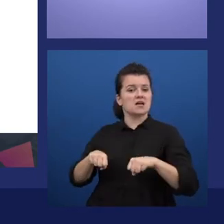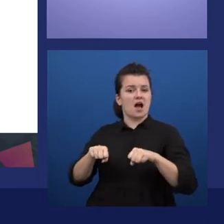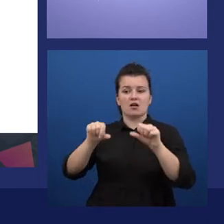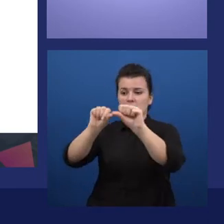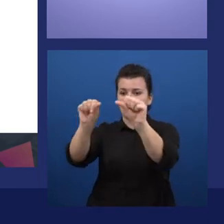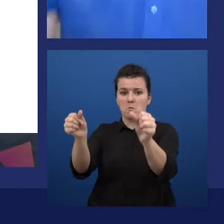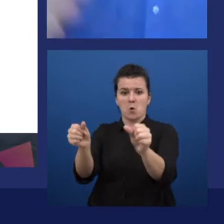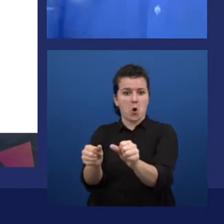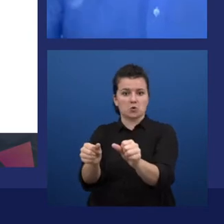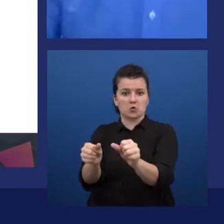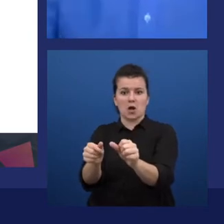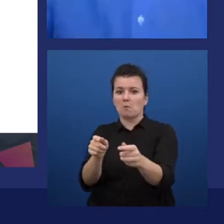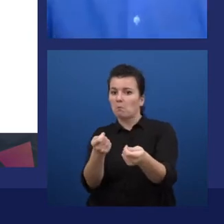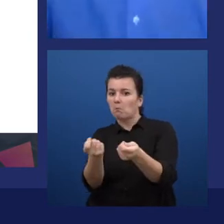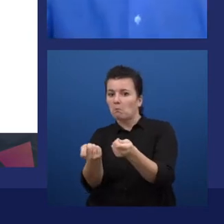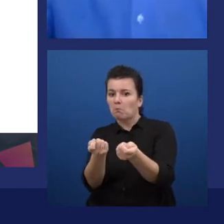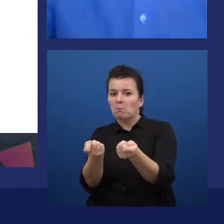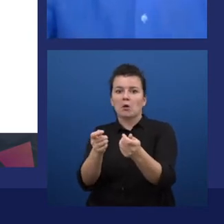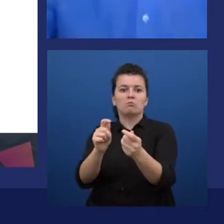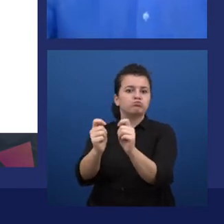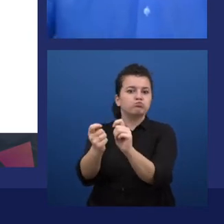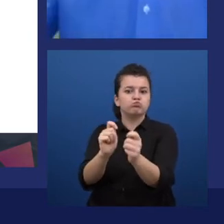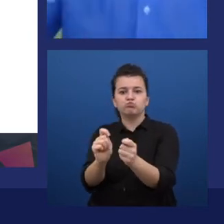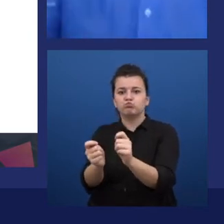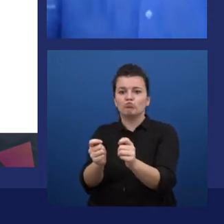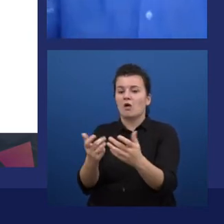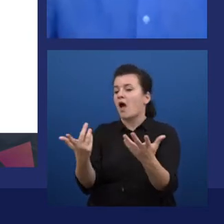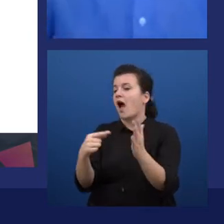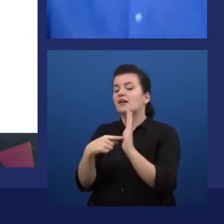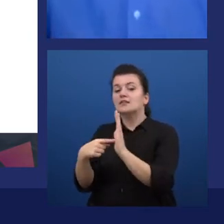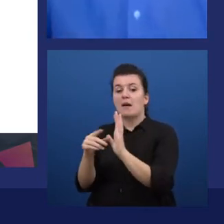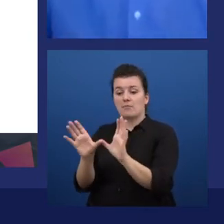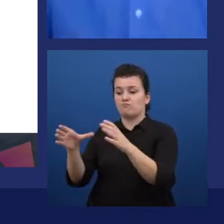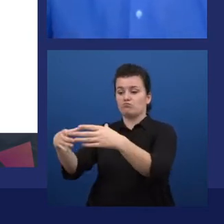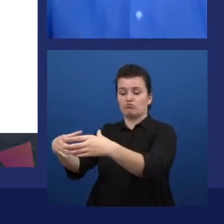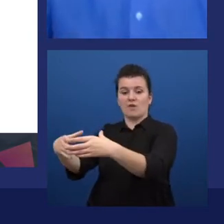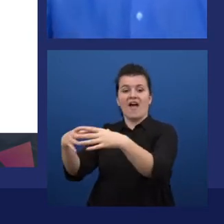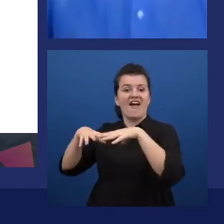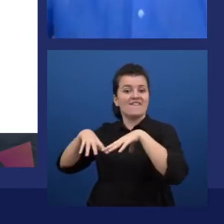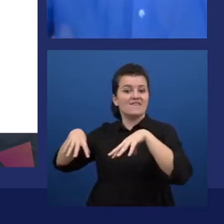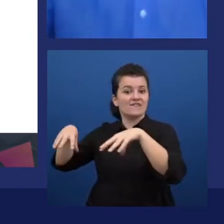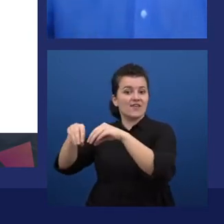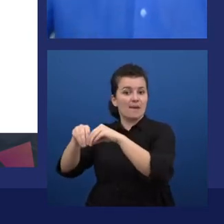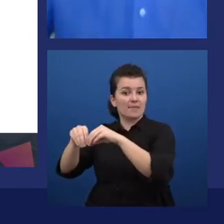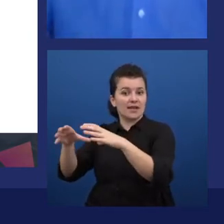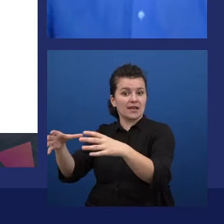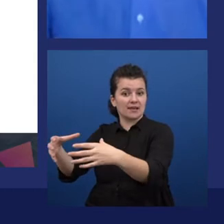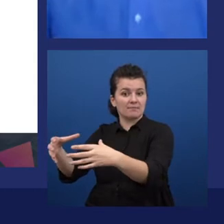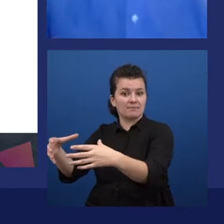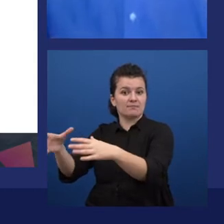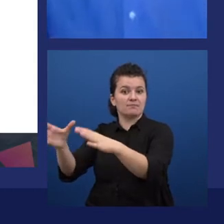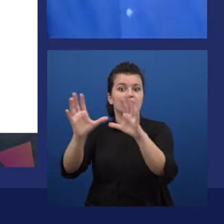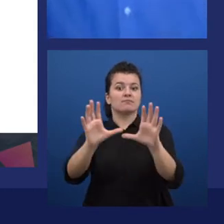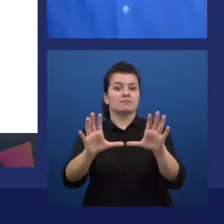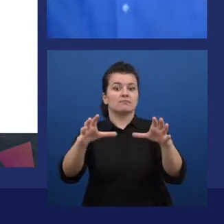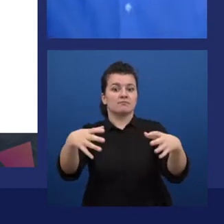pictures of my family, friends, pets. Why not? It doesn't work only with people. works with any kind of object, as